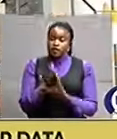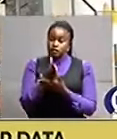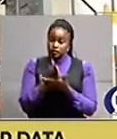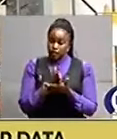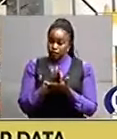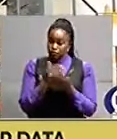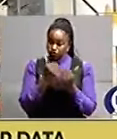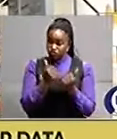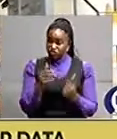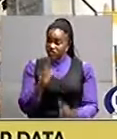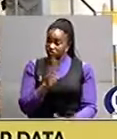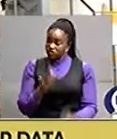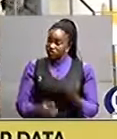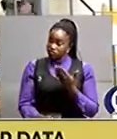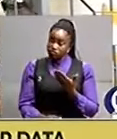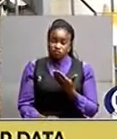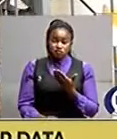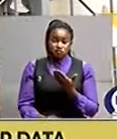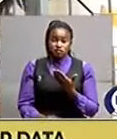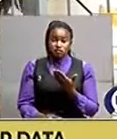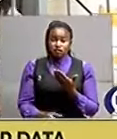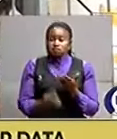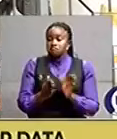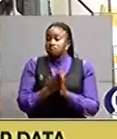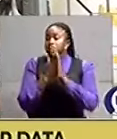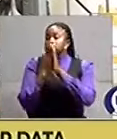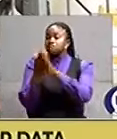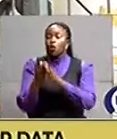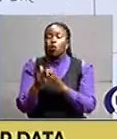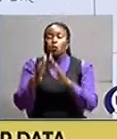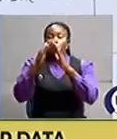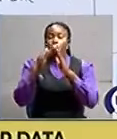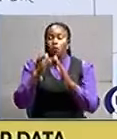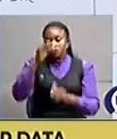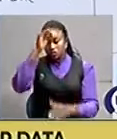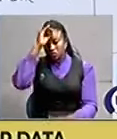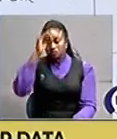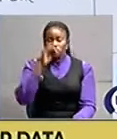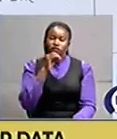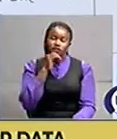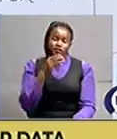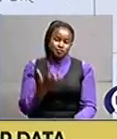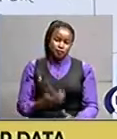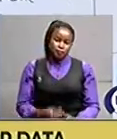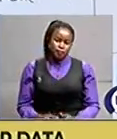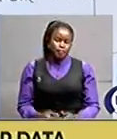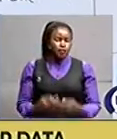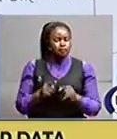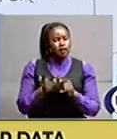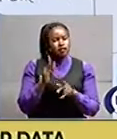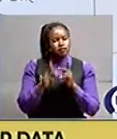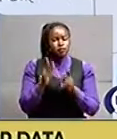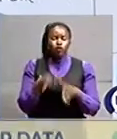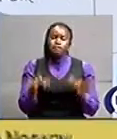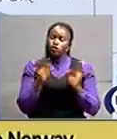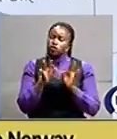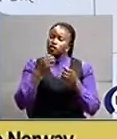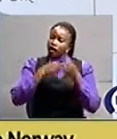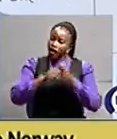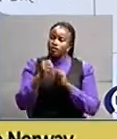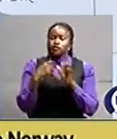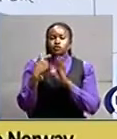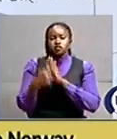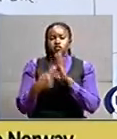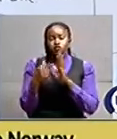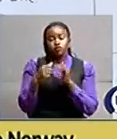children end up in the hands of caretakers and foster homes. I think it's a question of people responding to the situation in front of